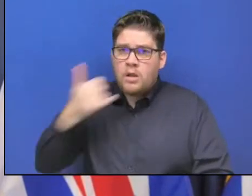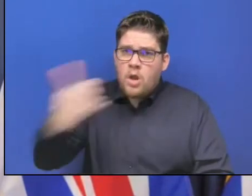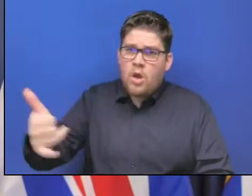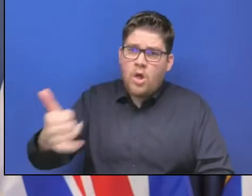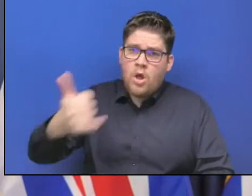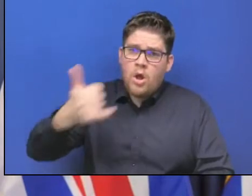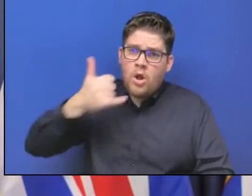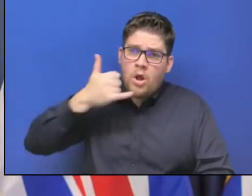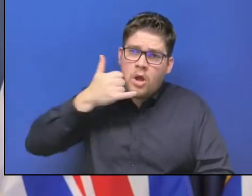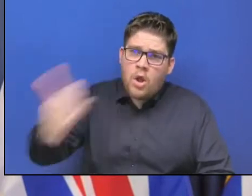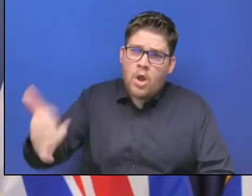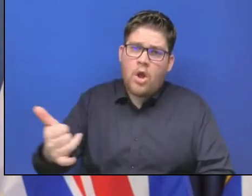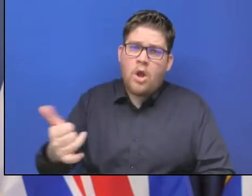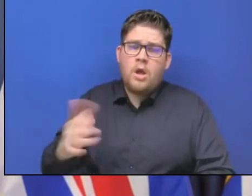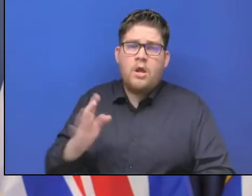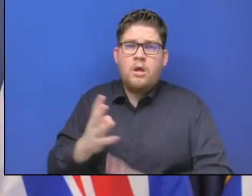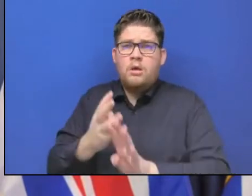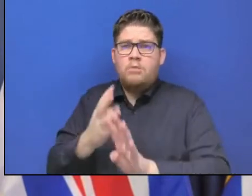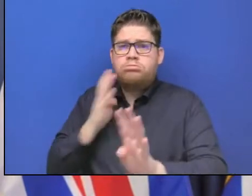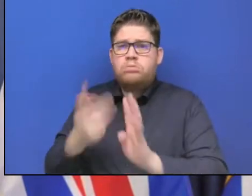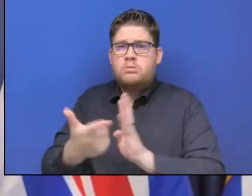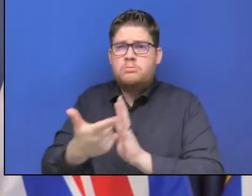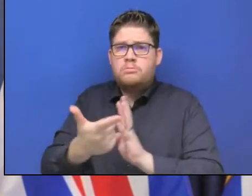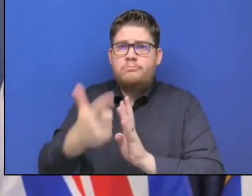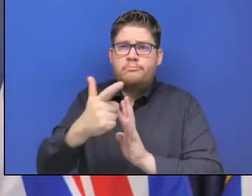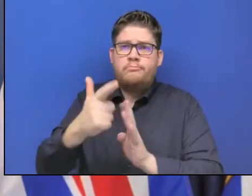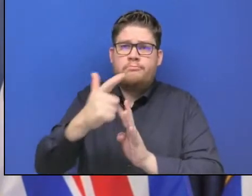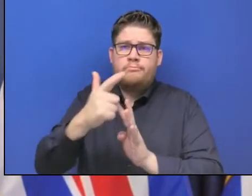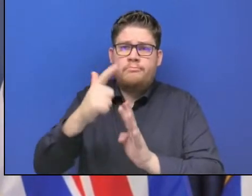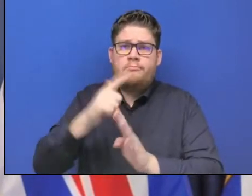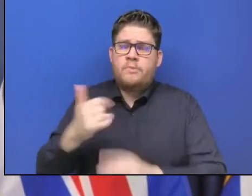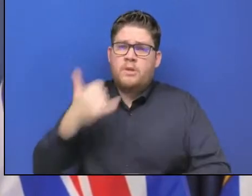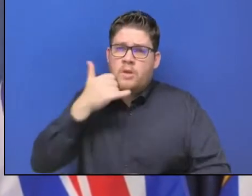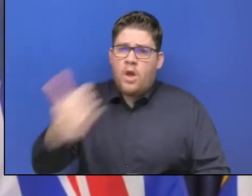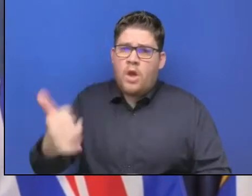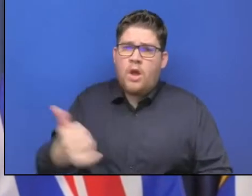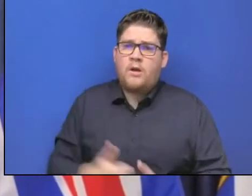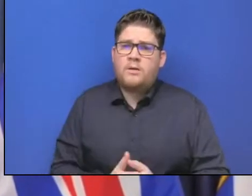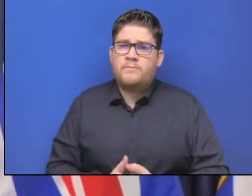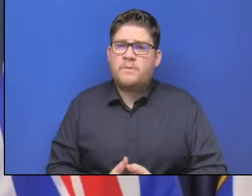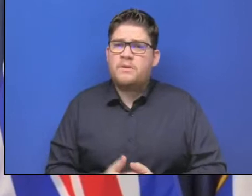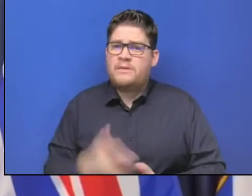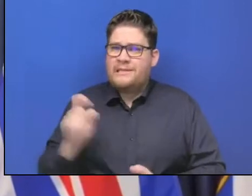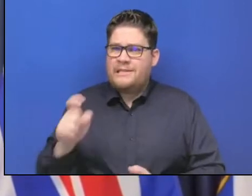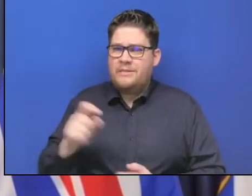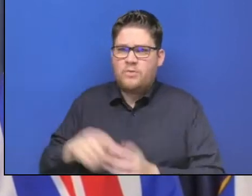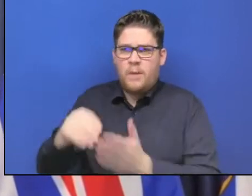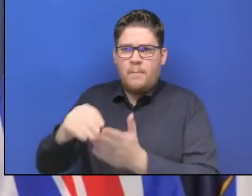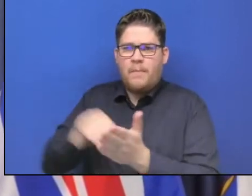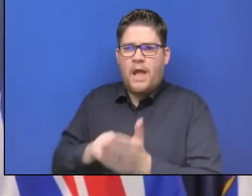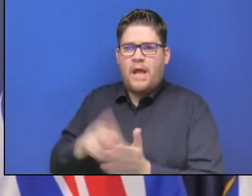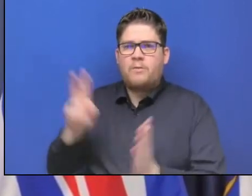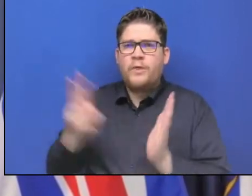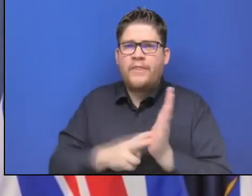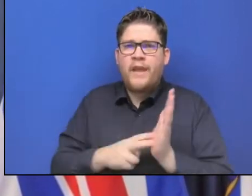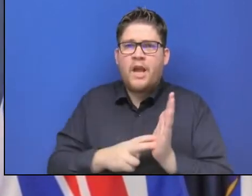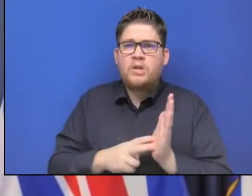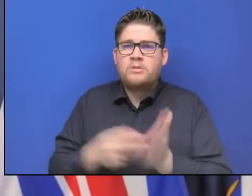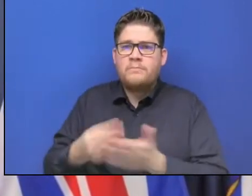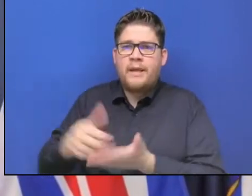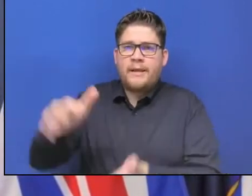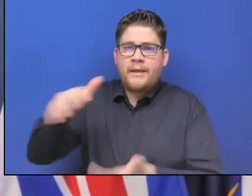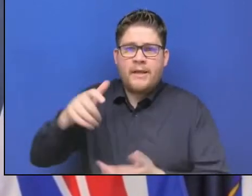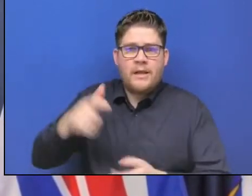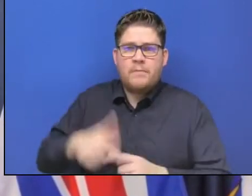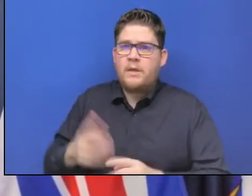to apply for that money. That's the provincial and Red Cross money. And is there any way to figure out an online registration to